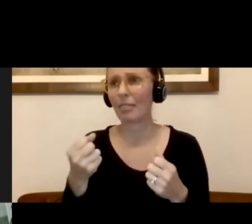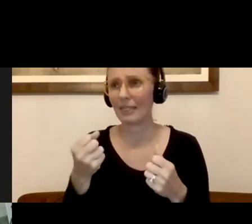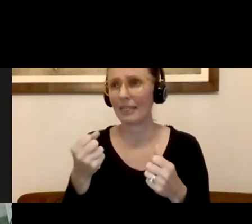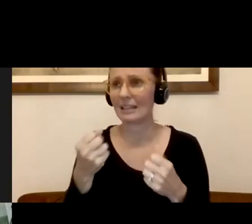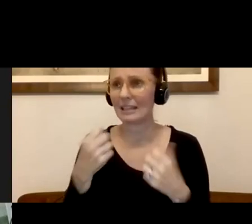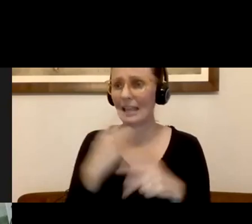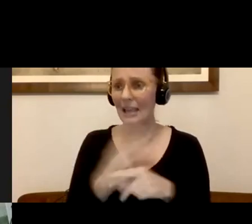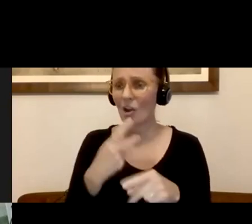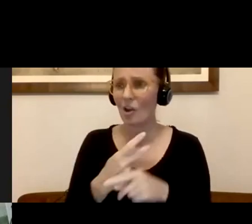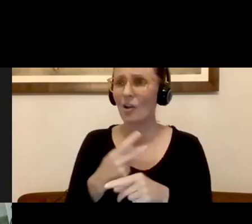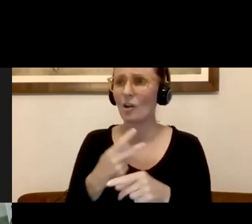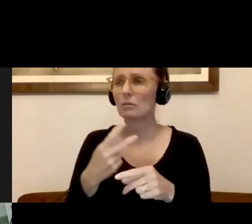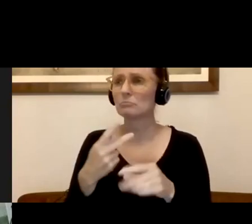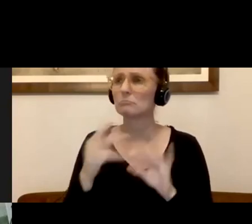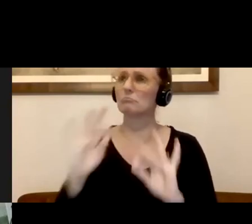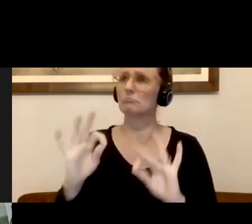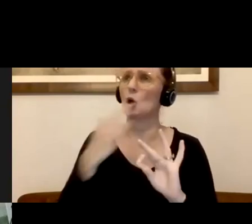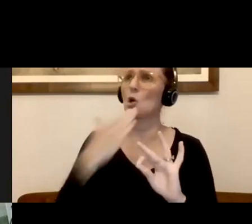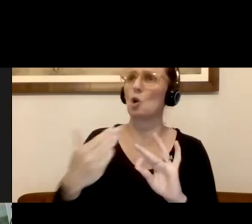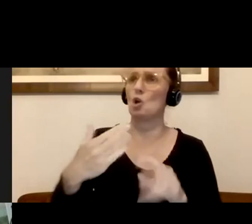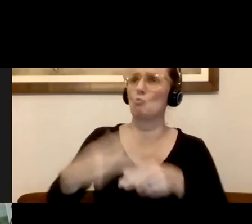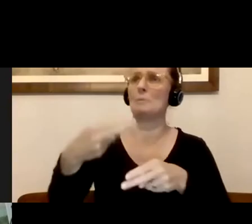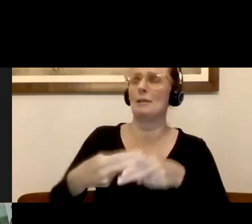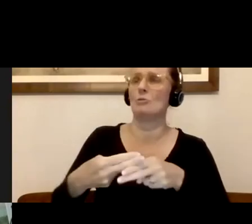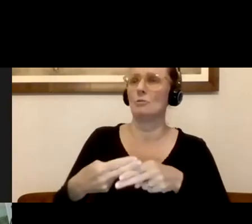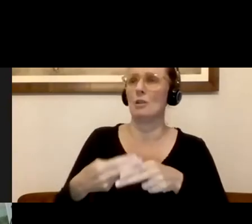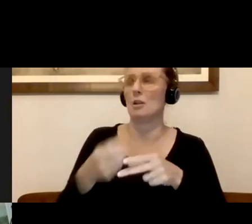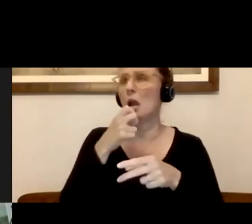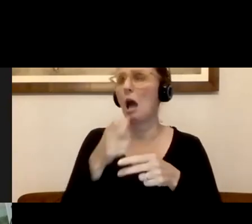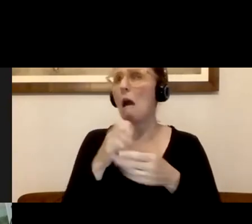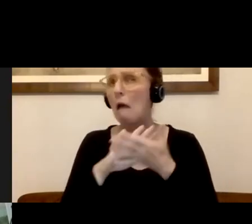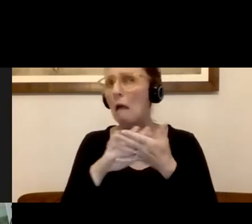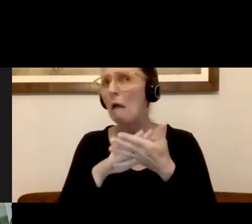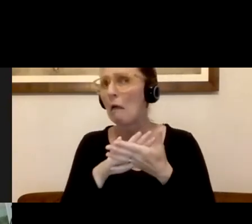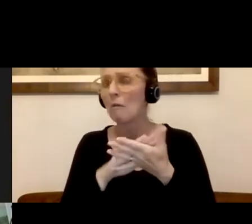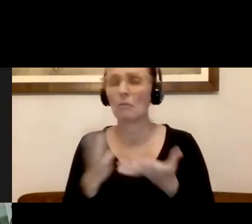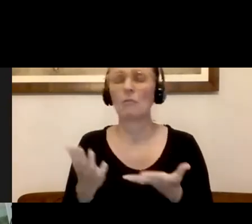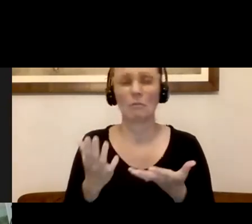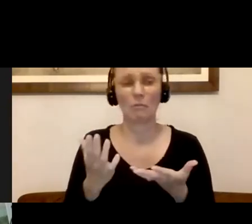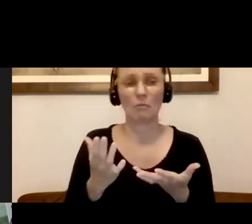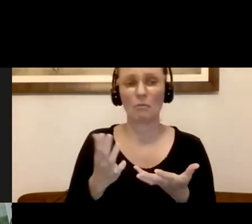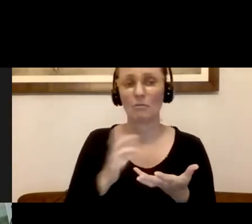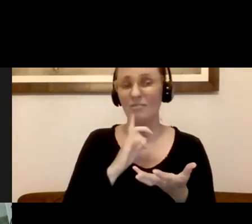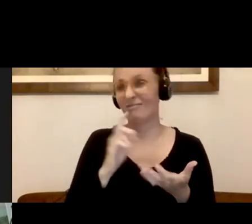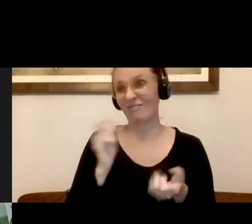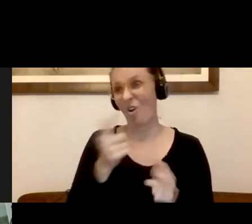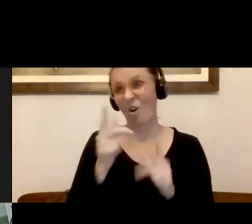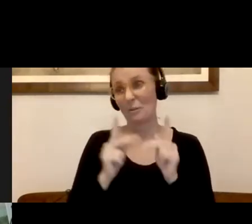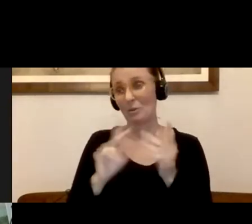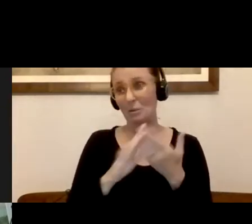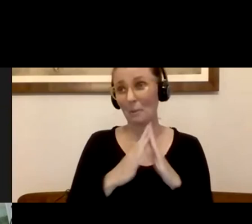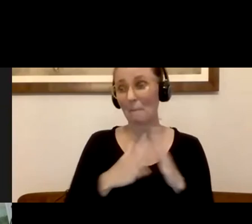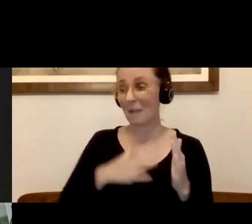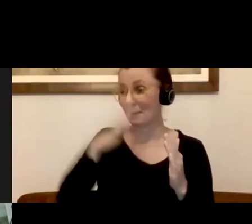um, taken advantage of. And that is for anybody in our community. It's anybody, my parents, me, my kids,